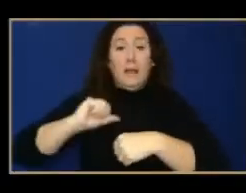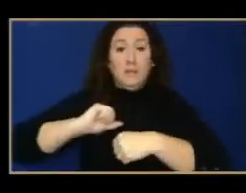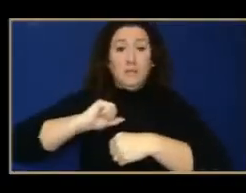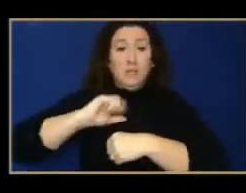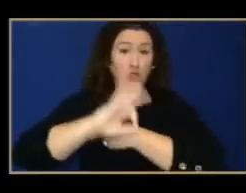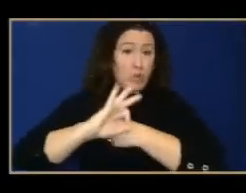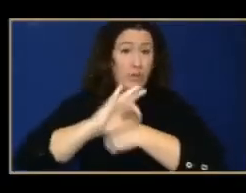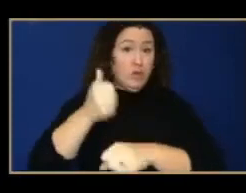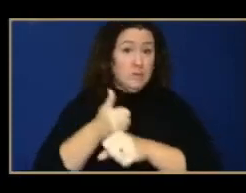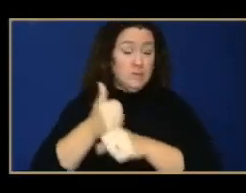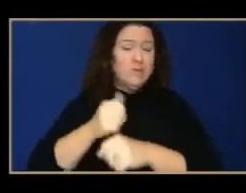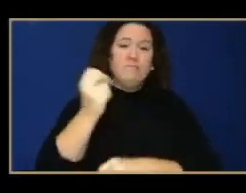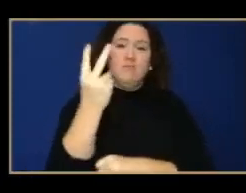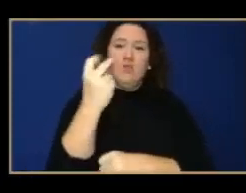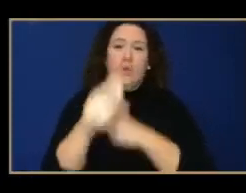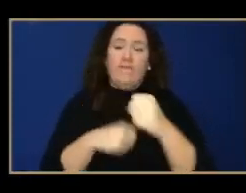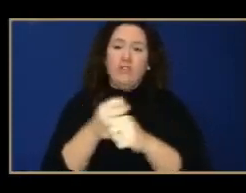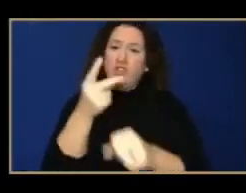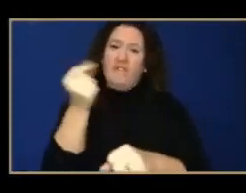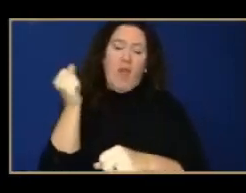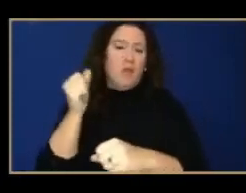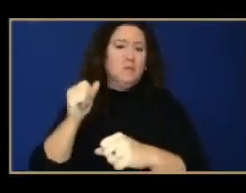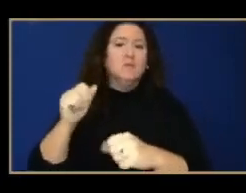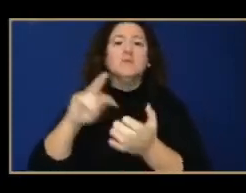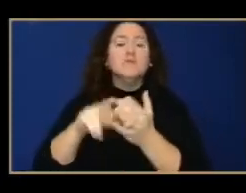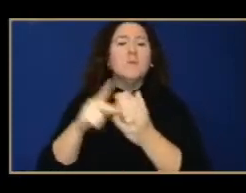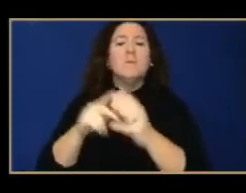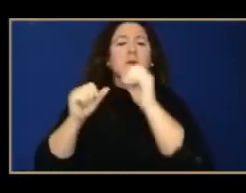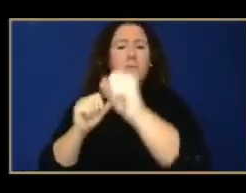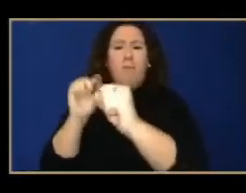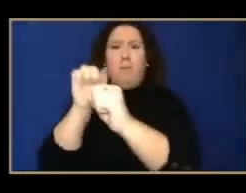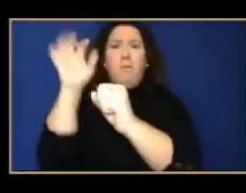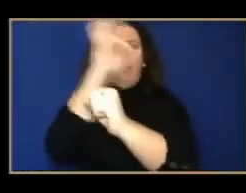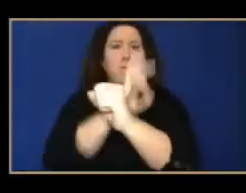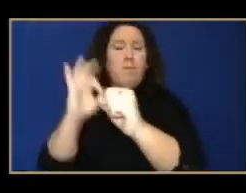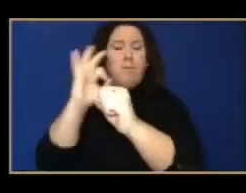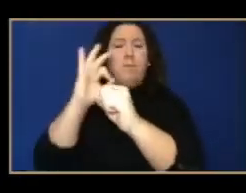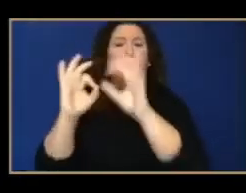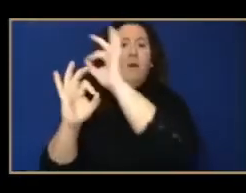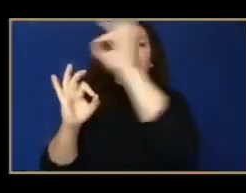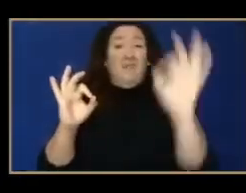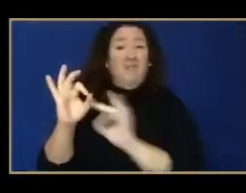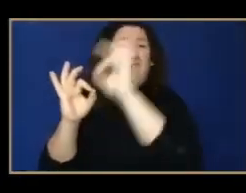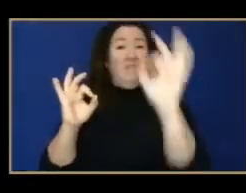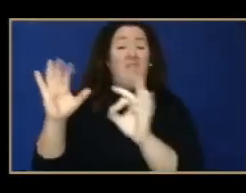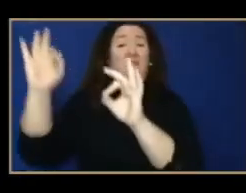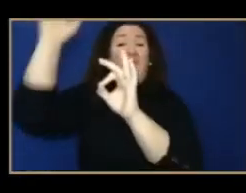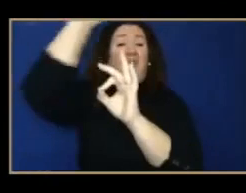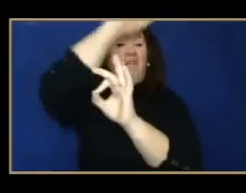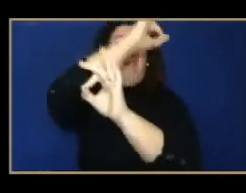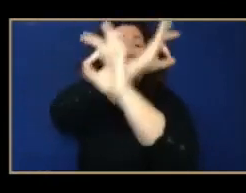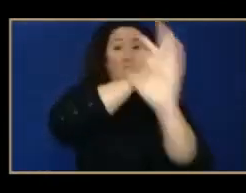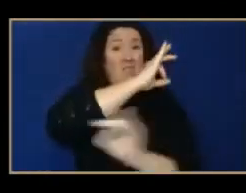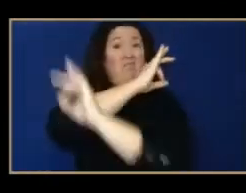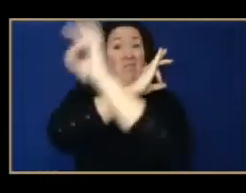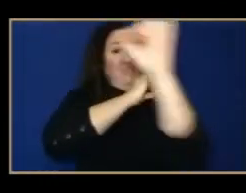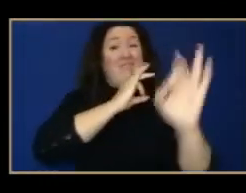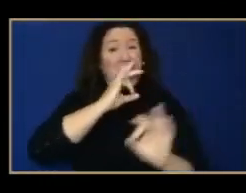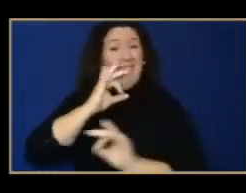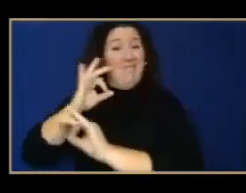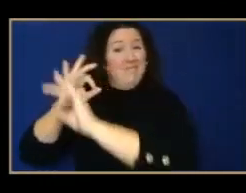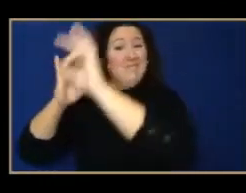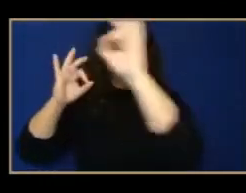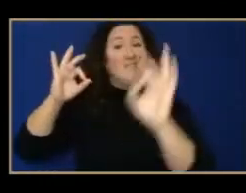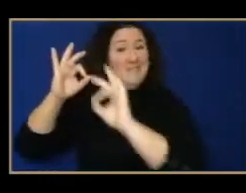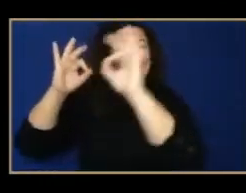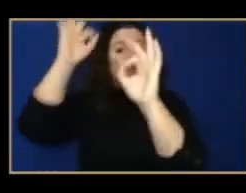pass Jupiter is going to pass Saturn in its orbit. And you can imagine this just being like runners on the track. You're standing there at the center and you've got